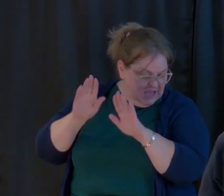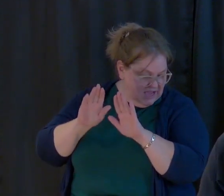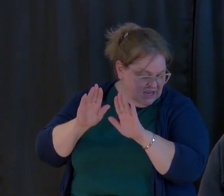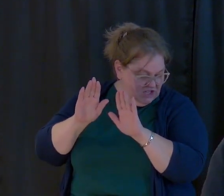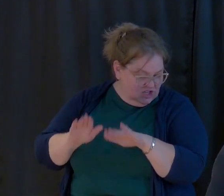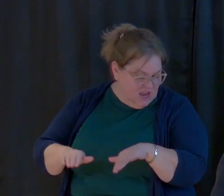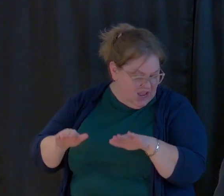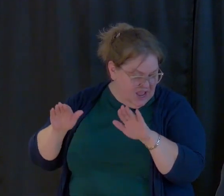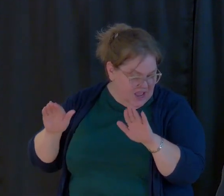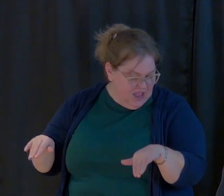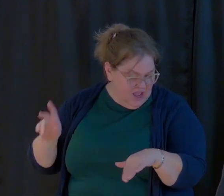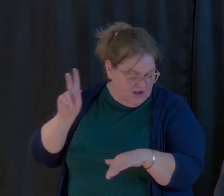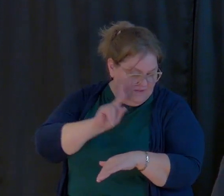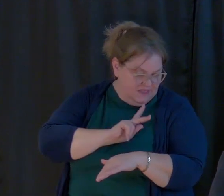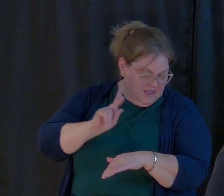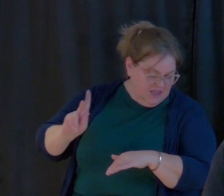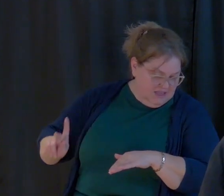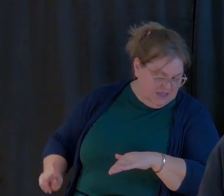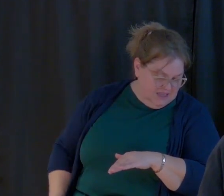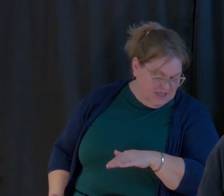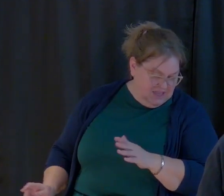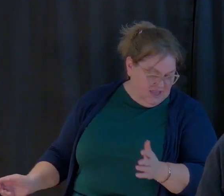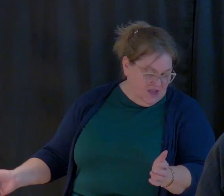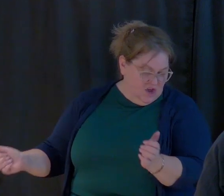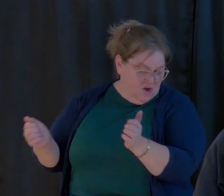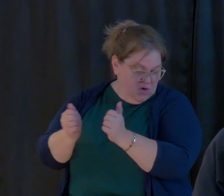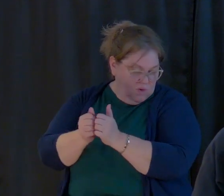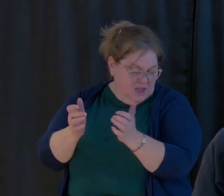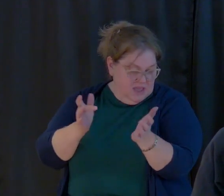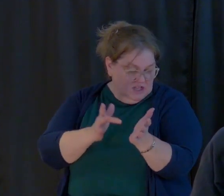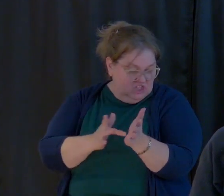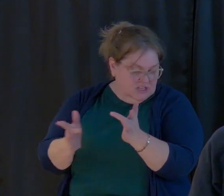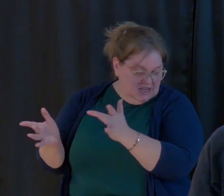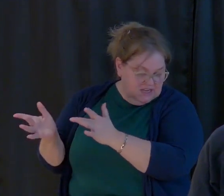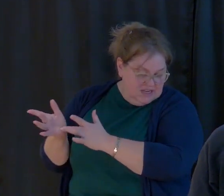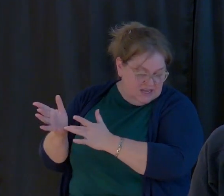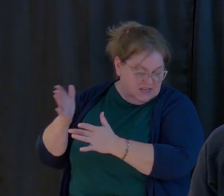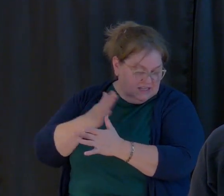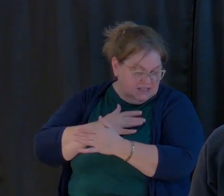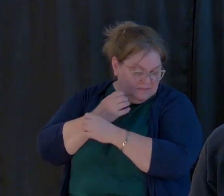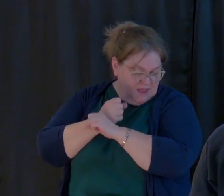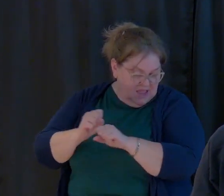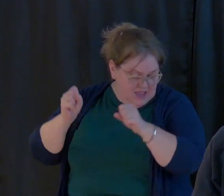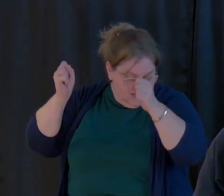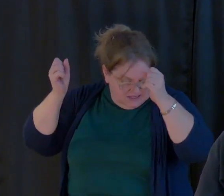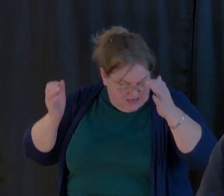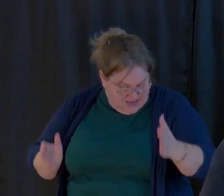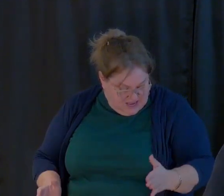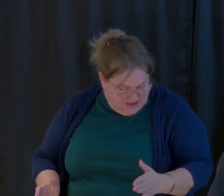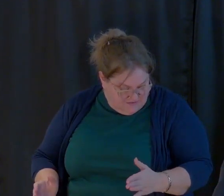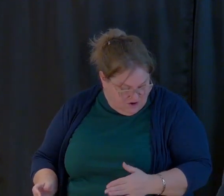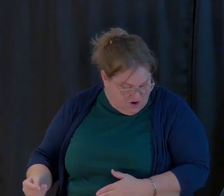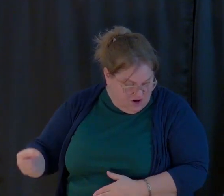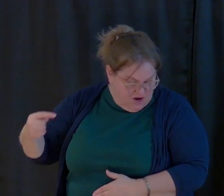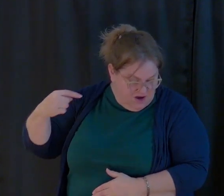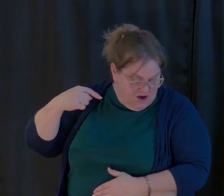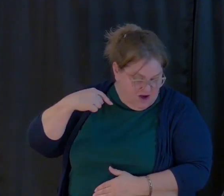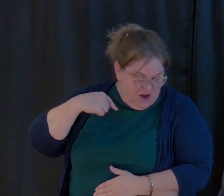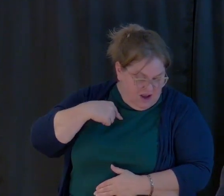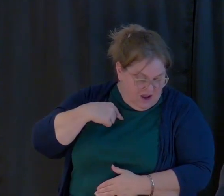with child of the King, with Jesus my With Jesus my Savior,